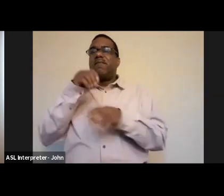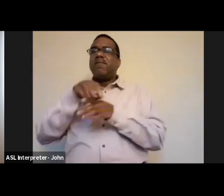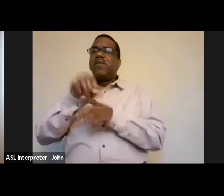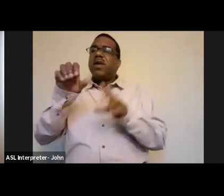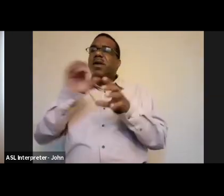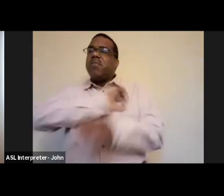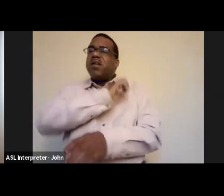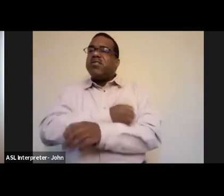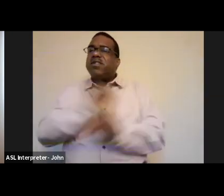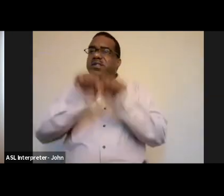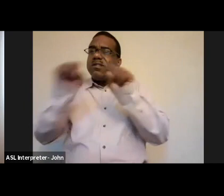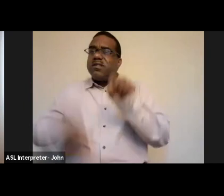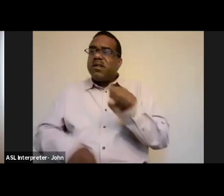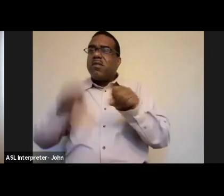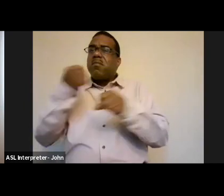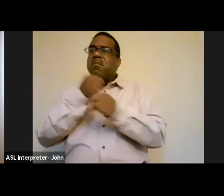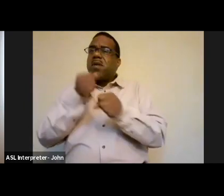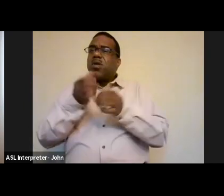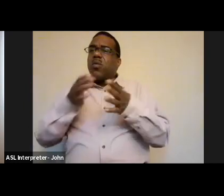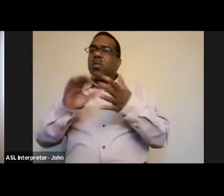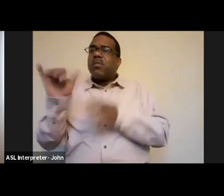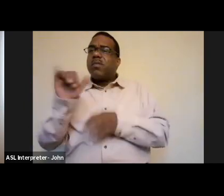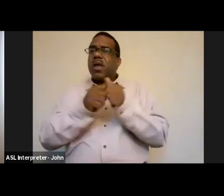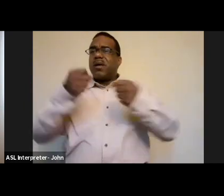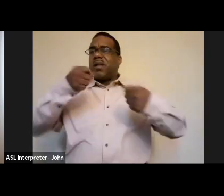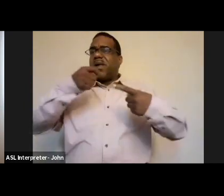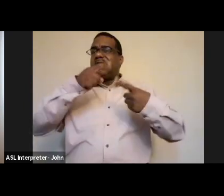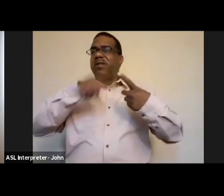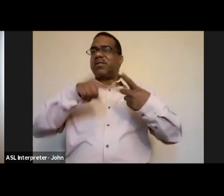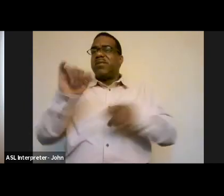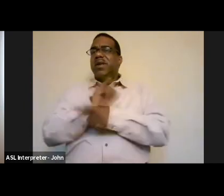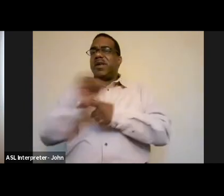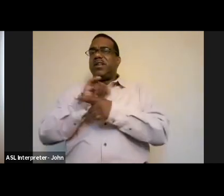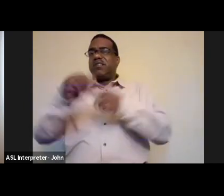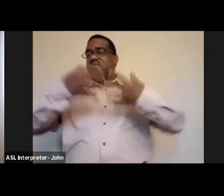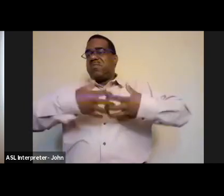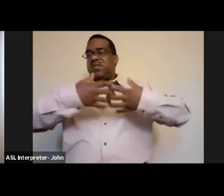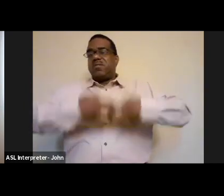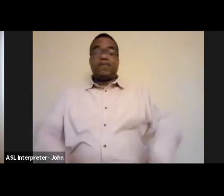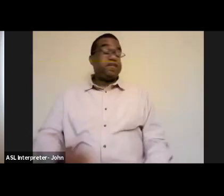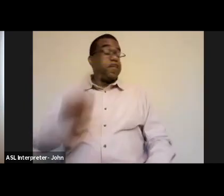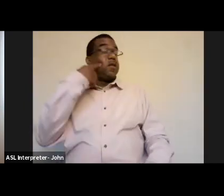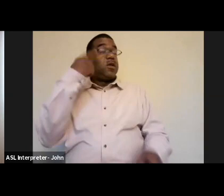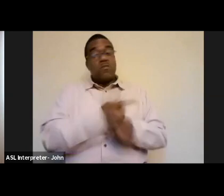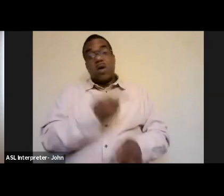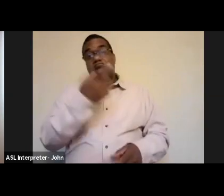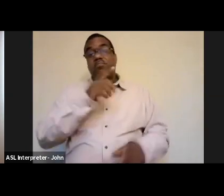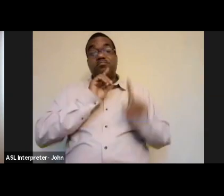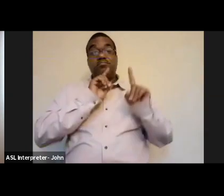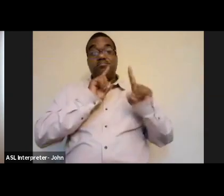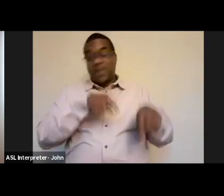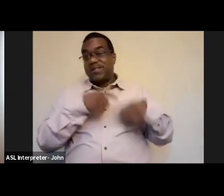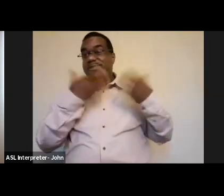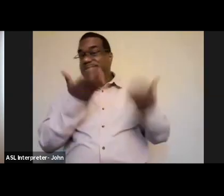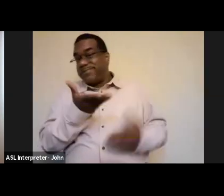slow handmade way leans less on electricity and industrial machinery. I think that's exactly right. I think you answered the question